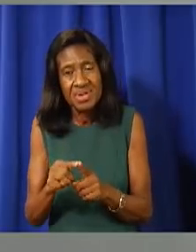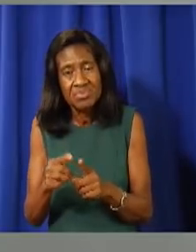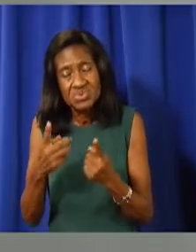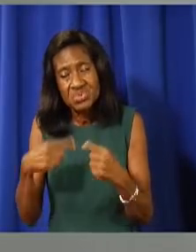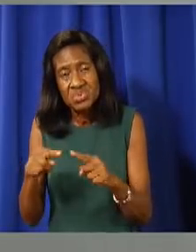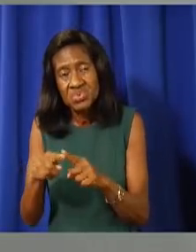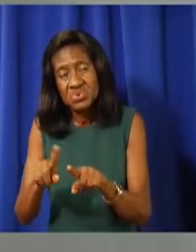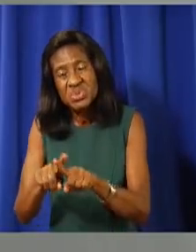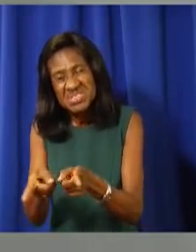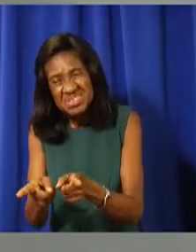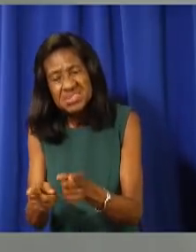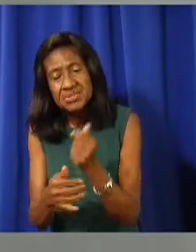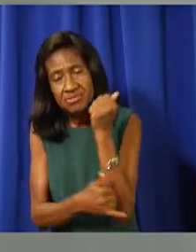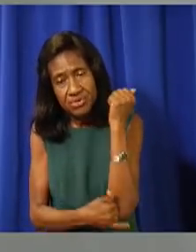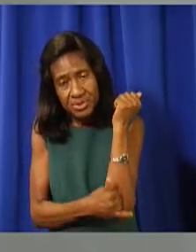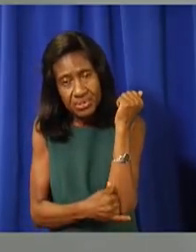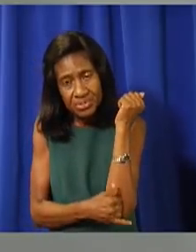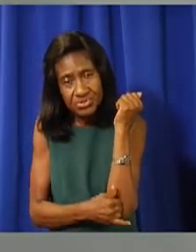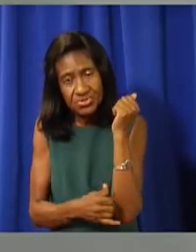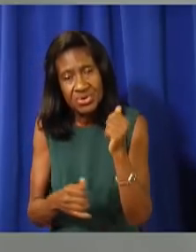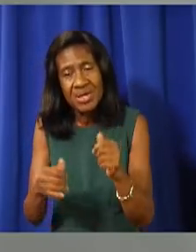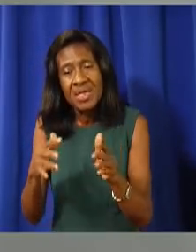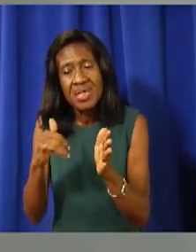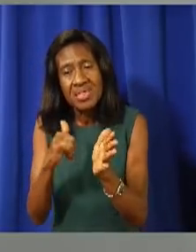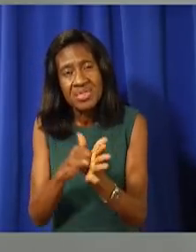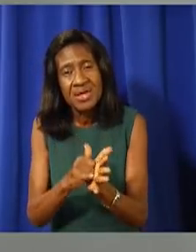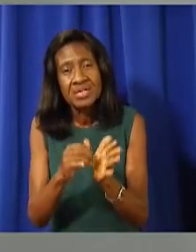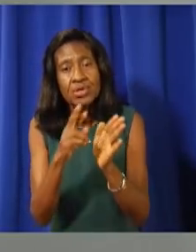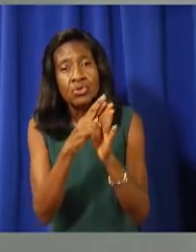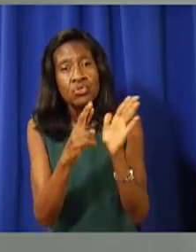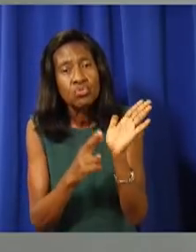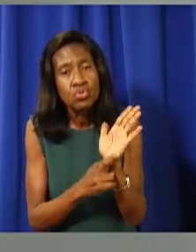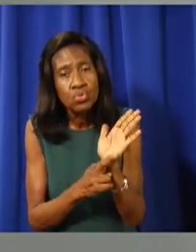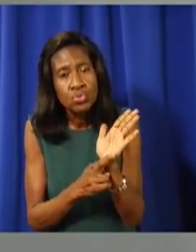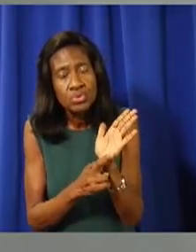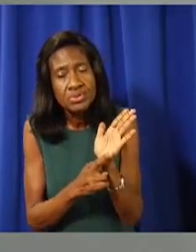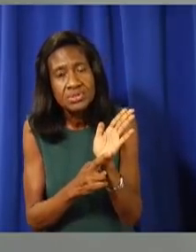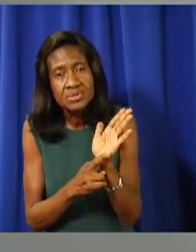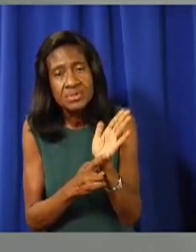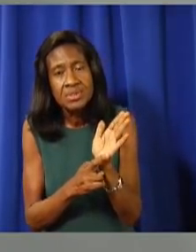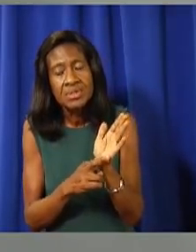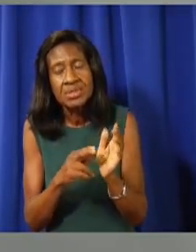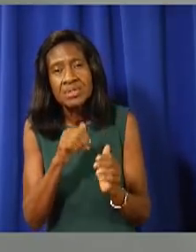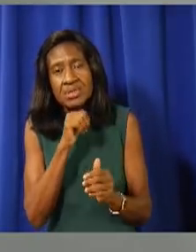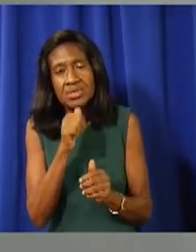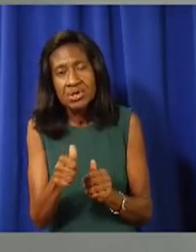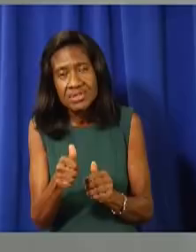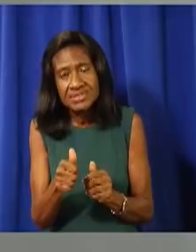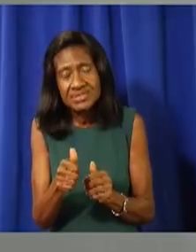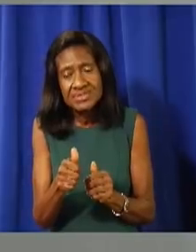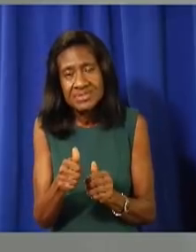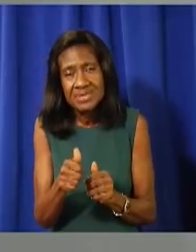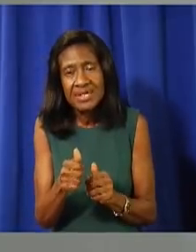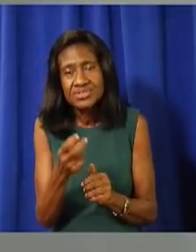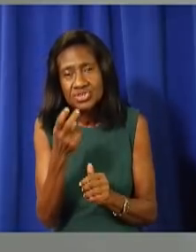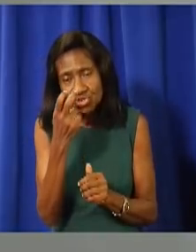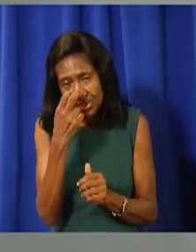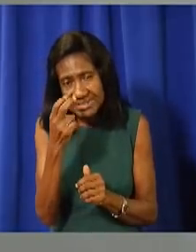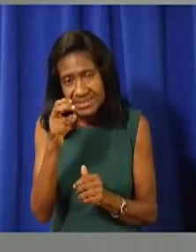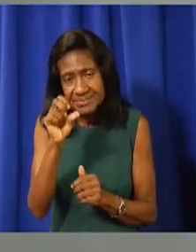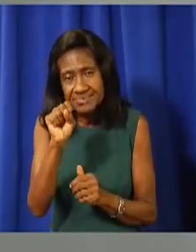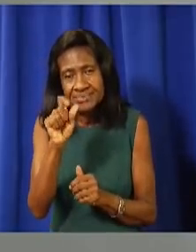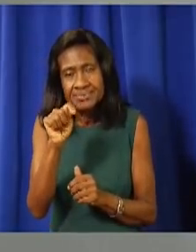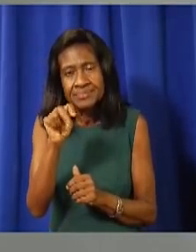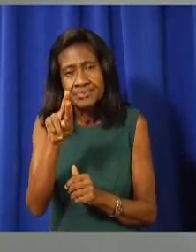I hope the public can consider that with the, the, the luxury of safety that we have, it putting us at a,